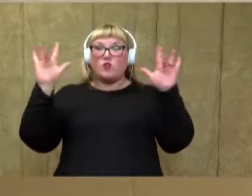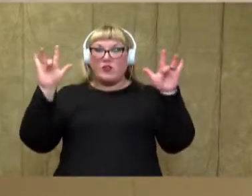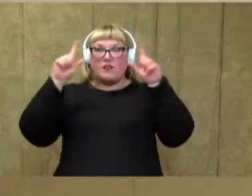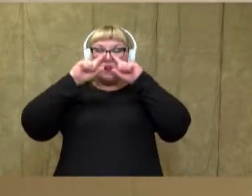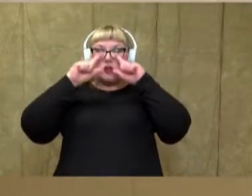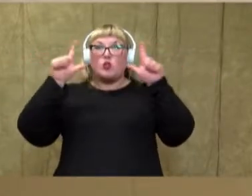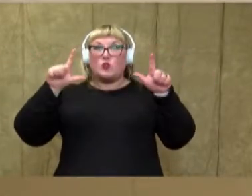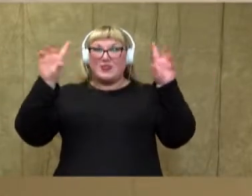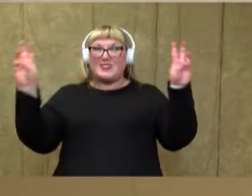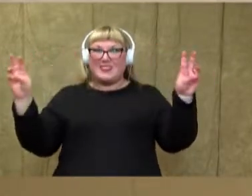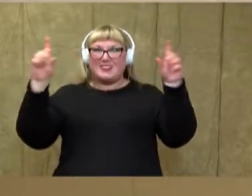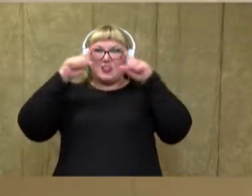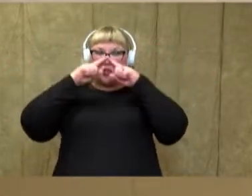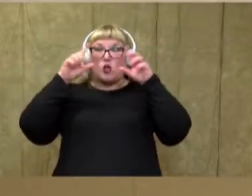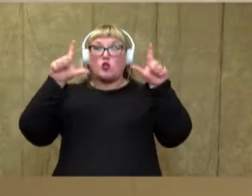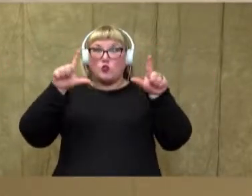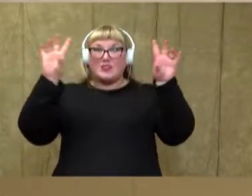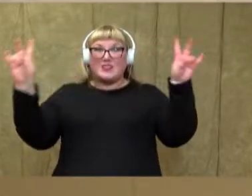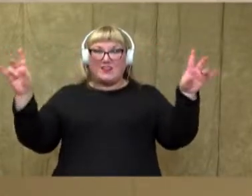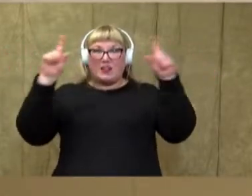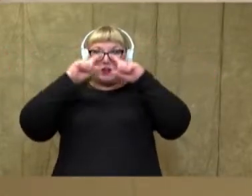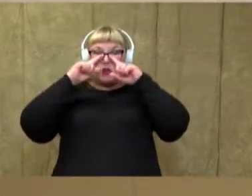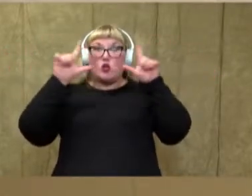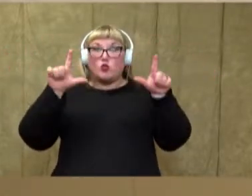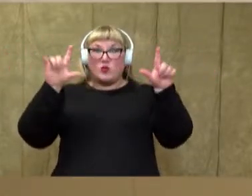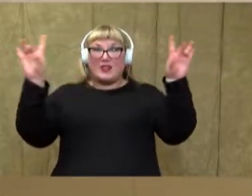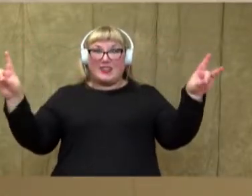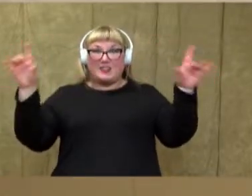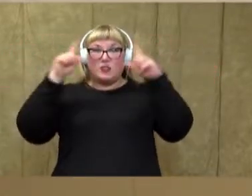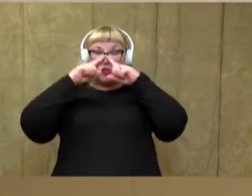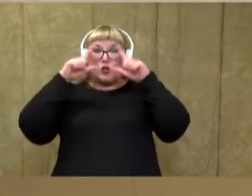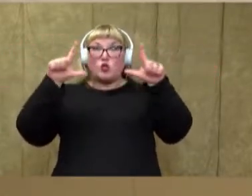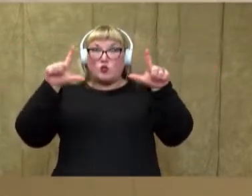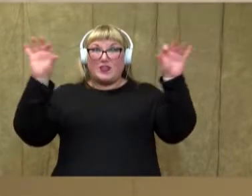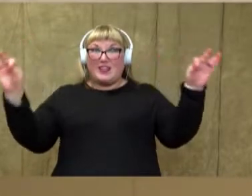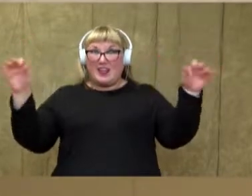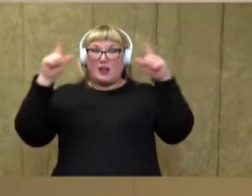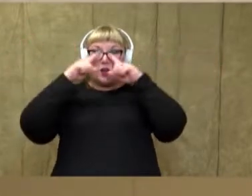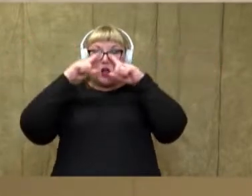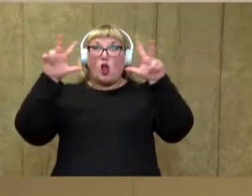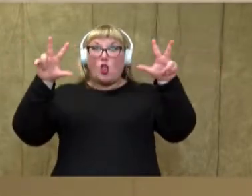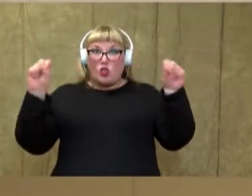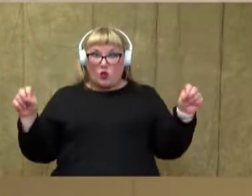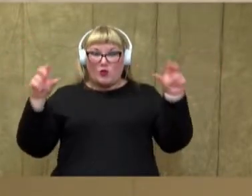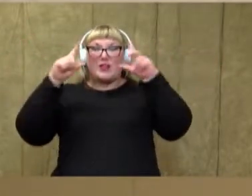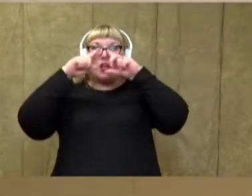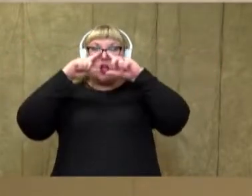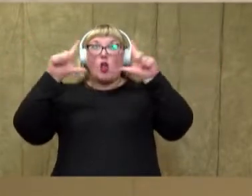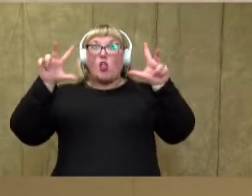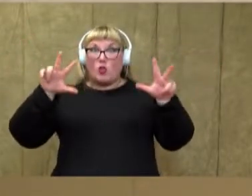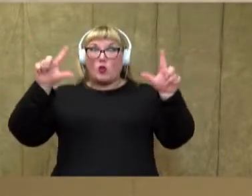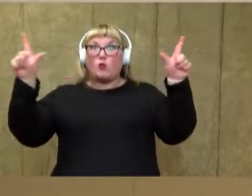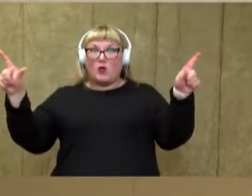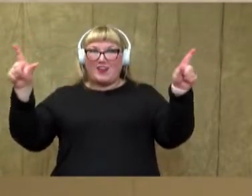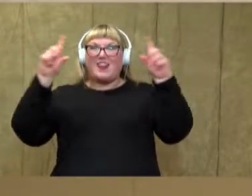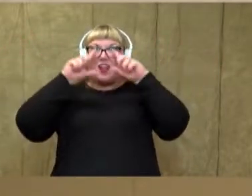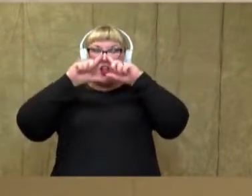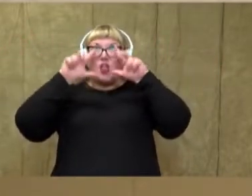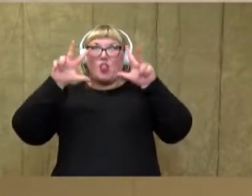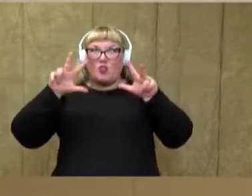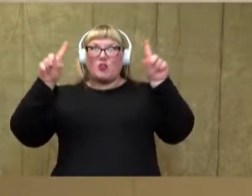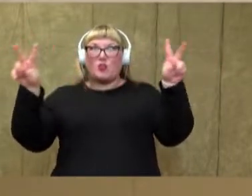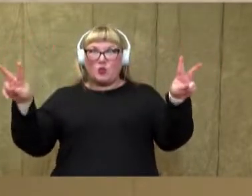25, 26, 27, 28, 29, 30, 31,